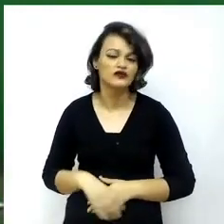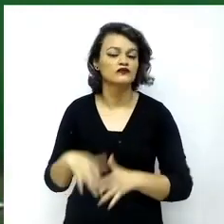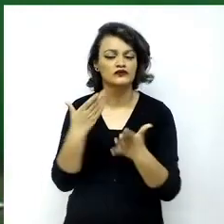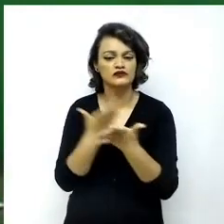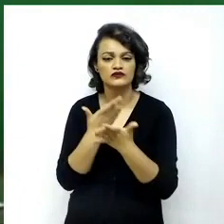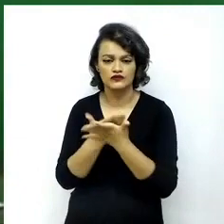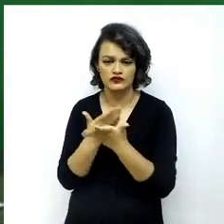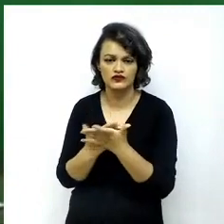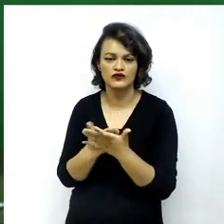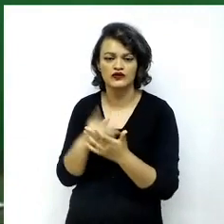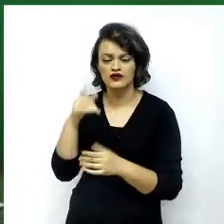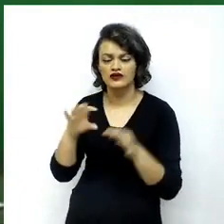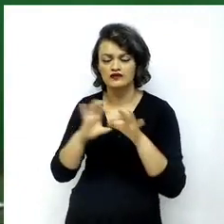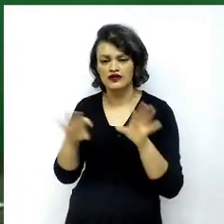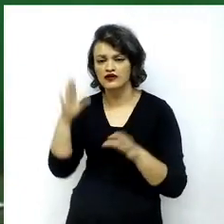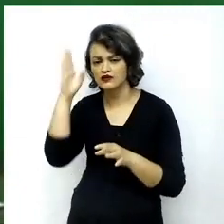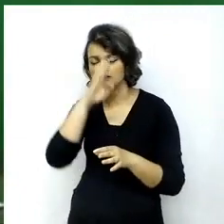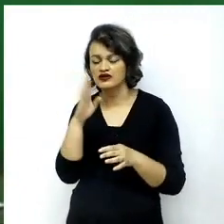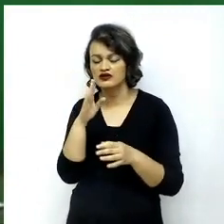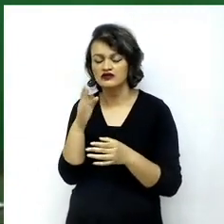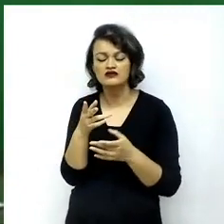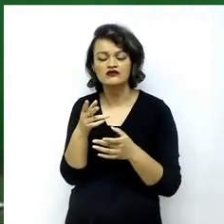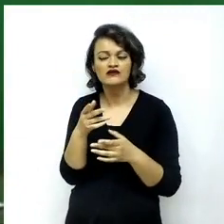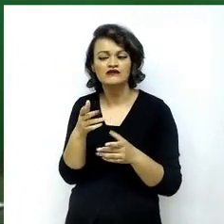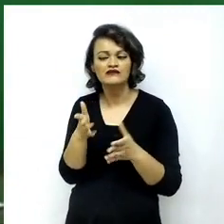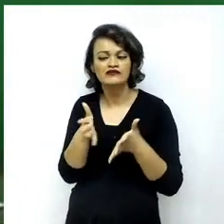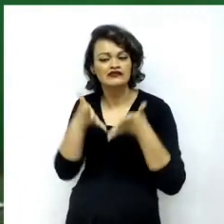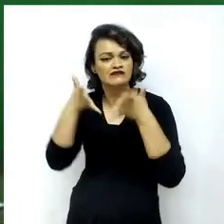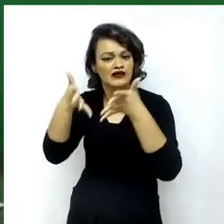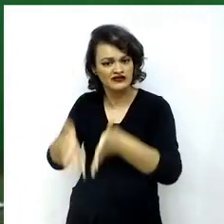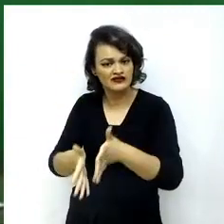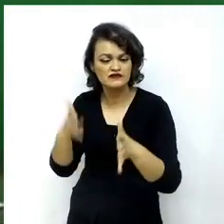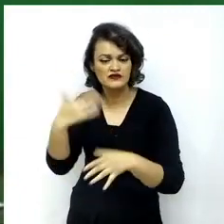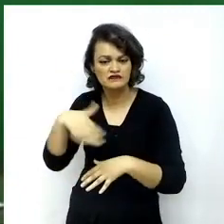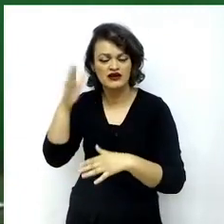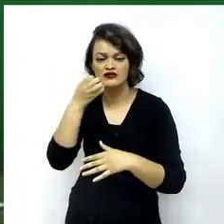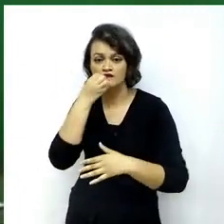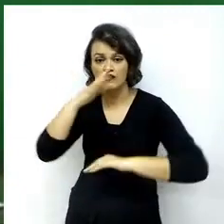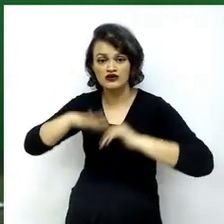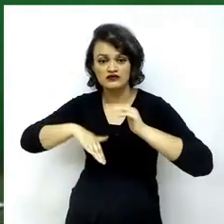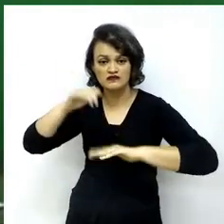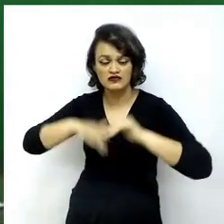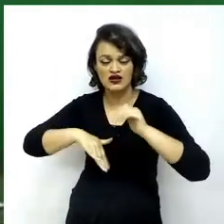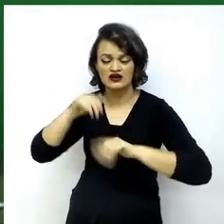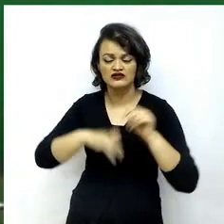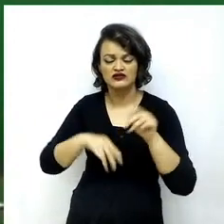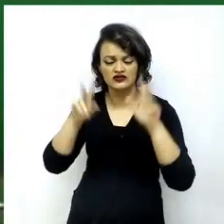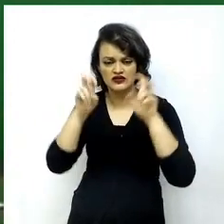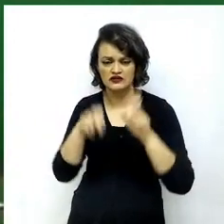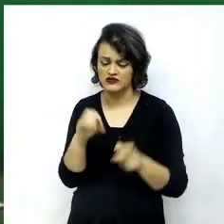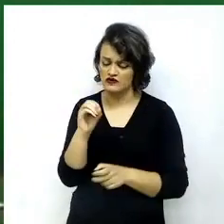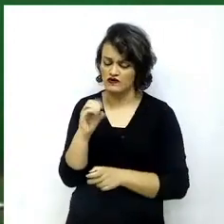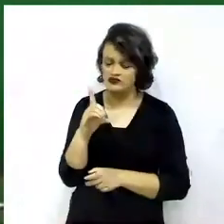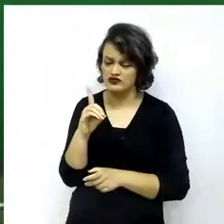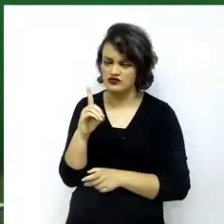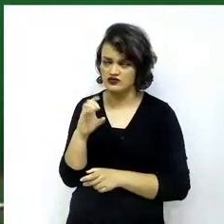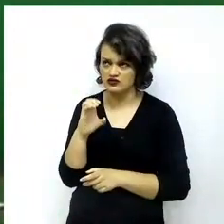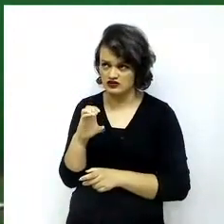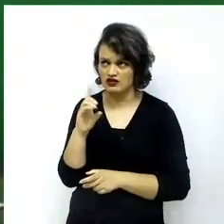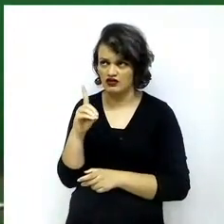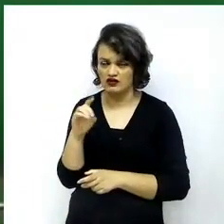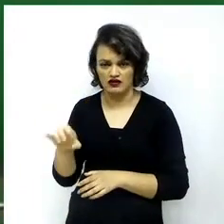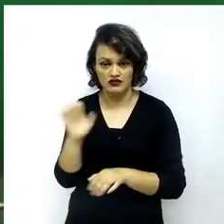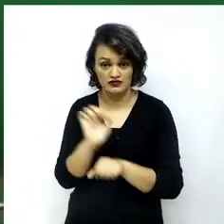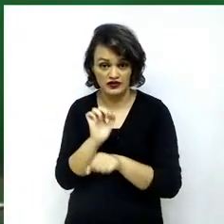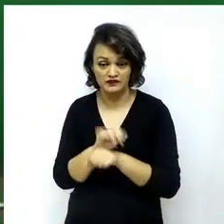allow Brazil to converge further with the good practices advocated in this area by the OECD. We hope, as a member country